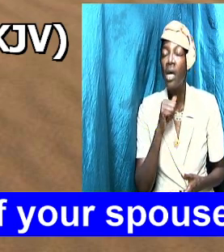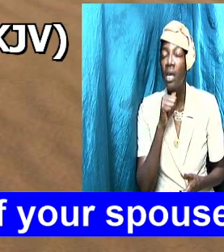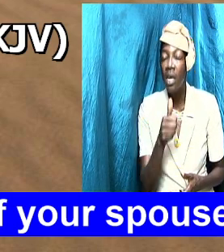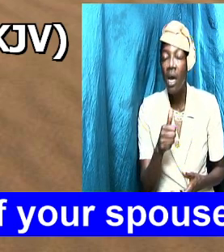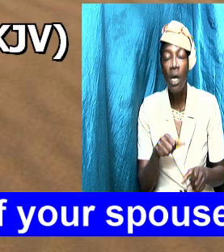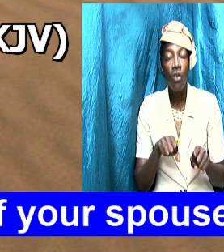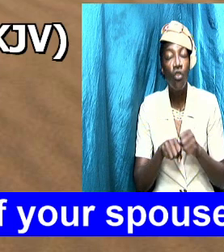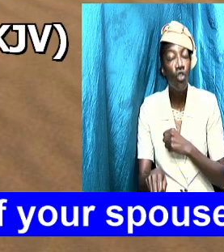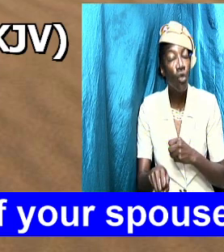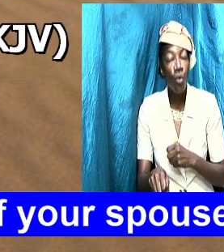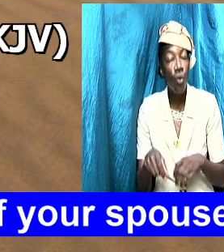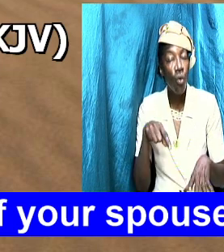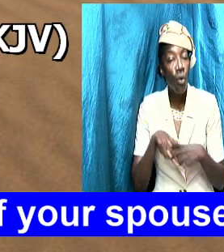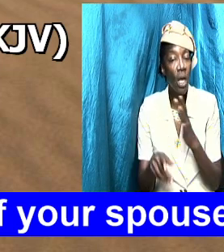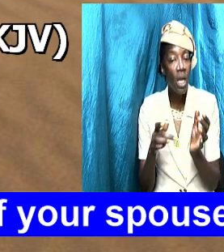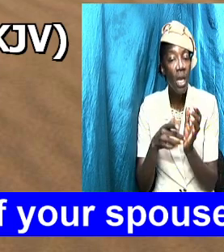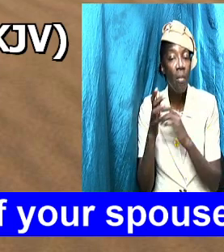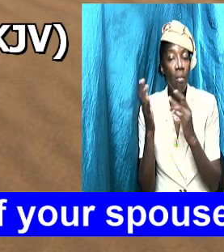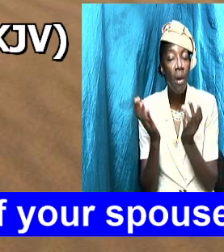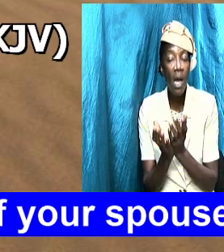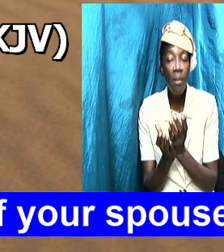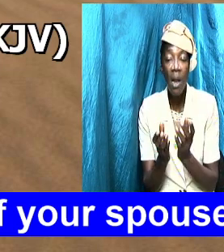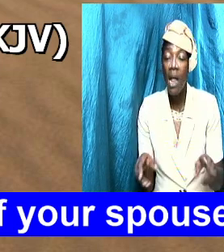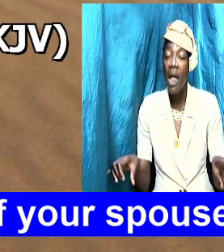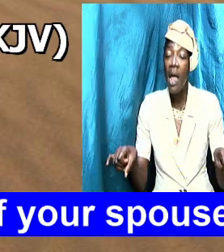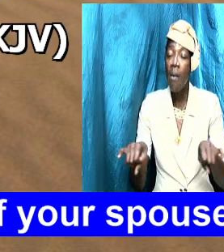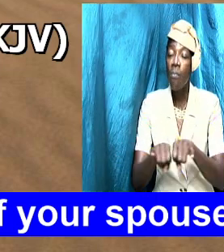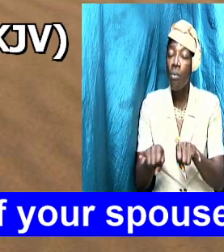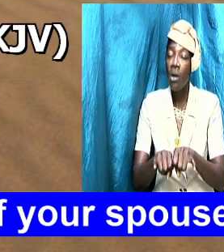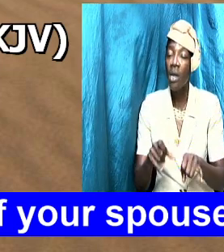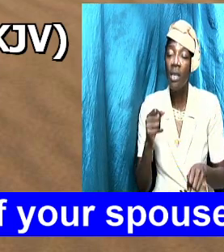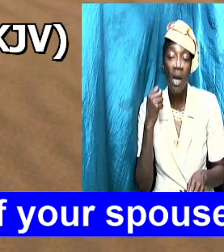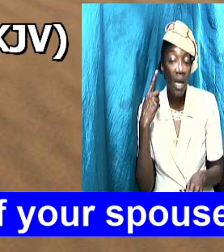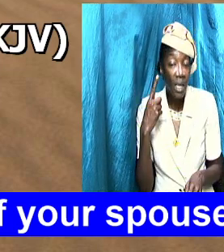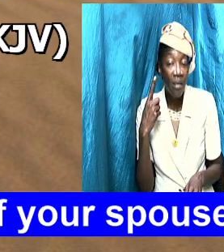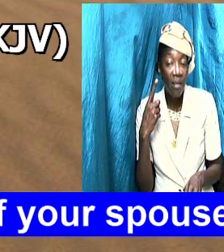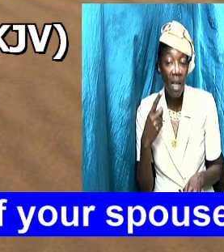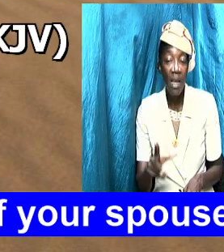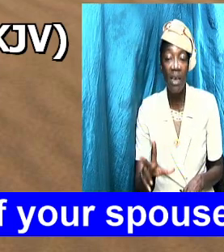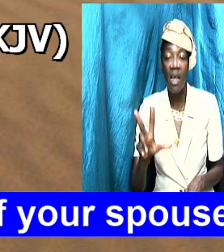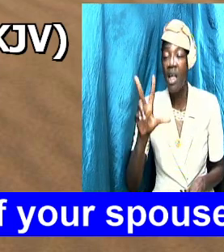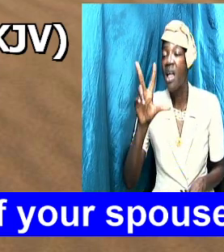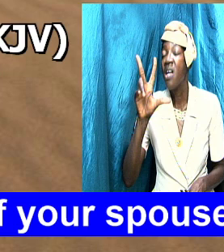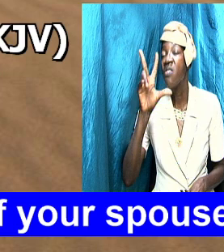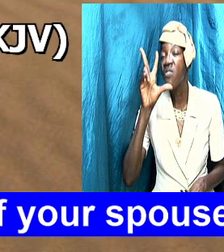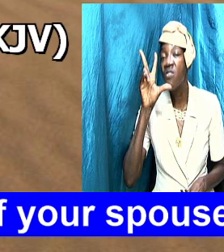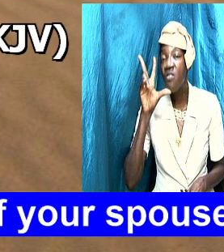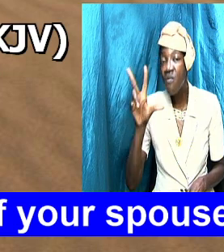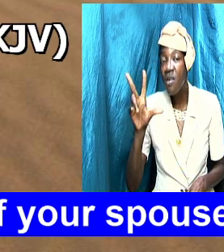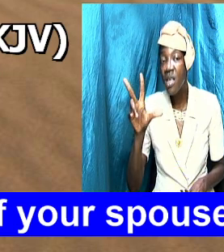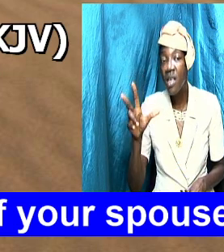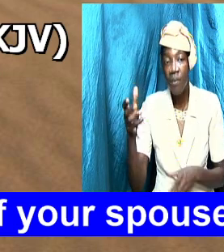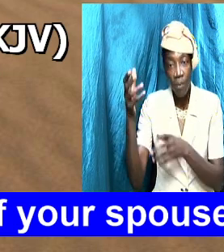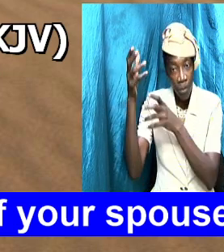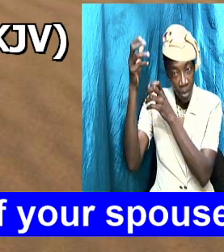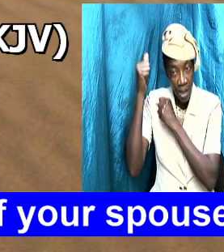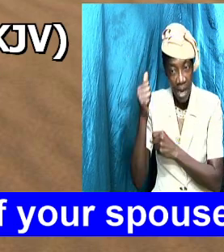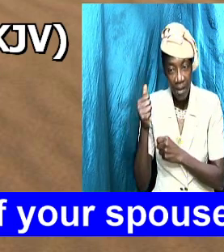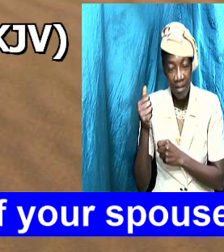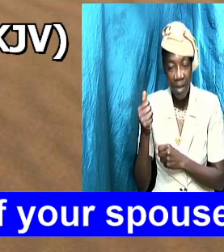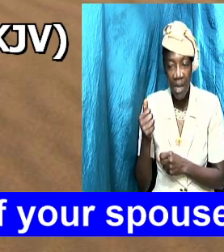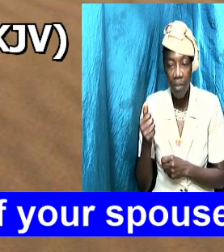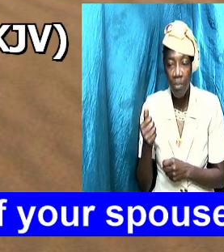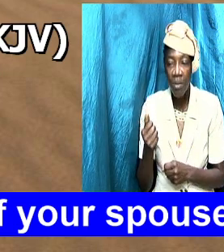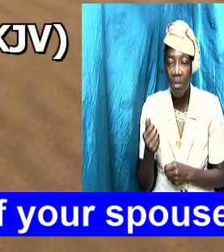we understand that so that's two three accept the negative things